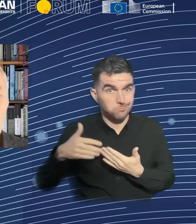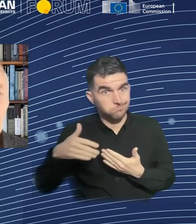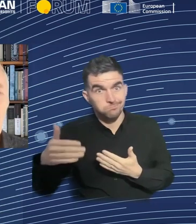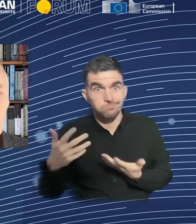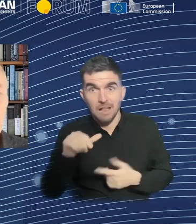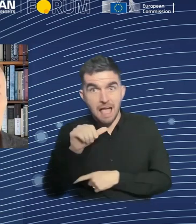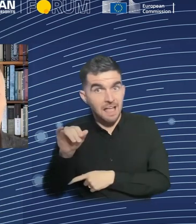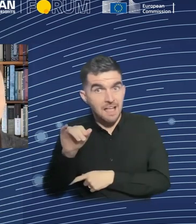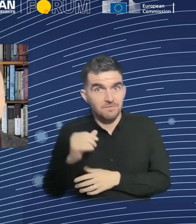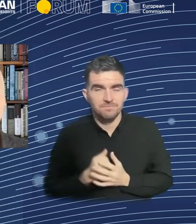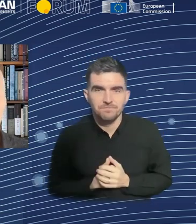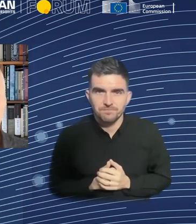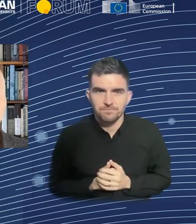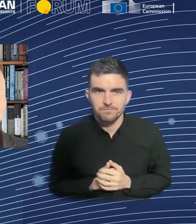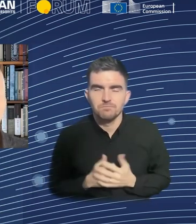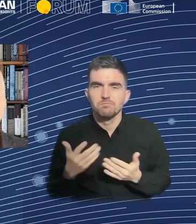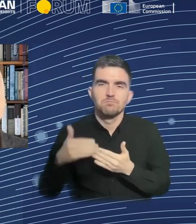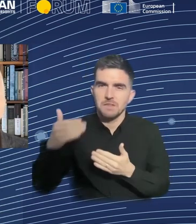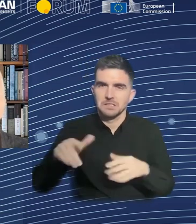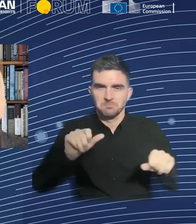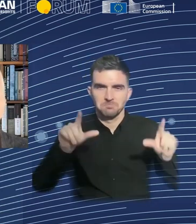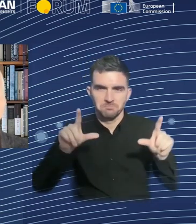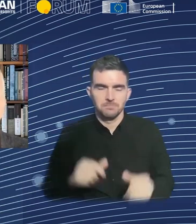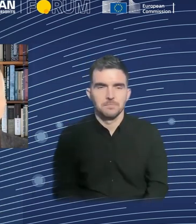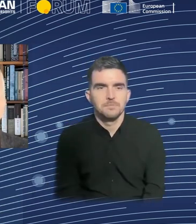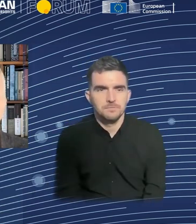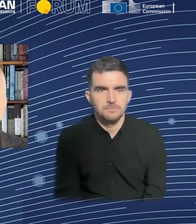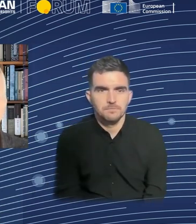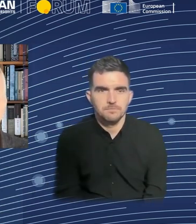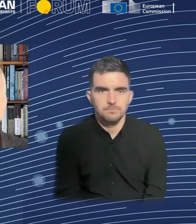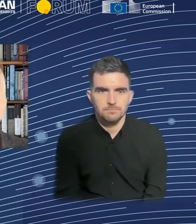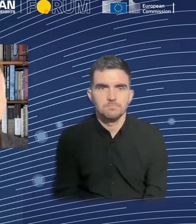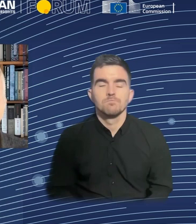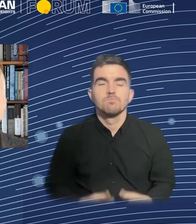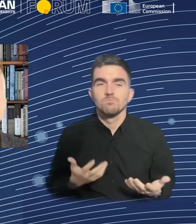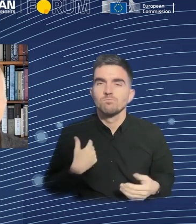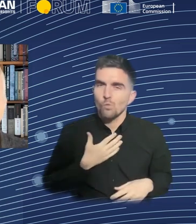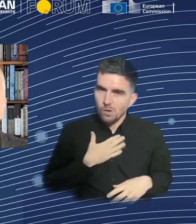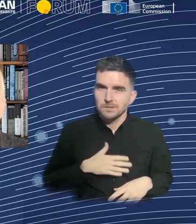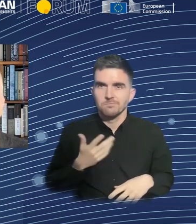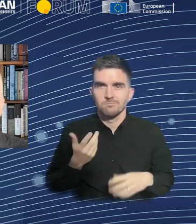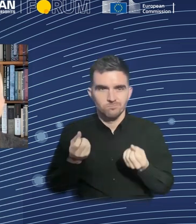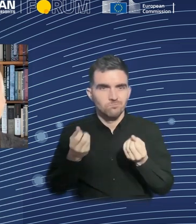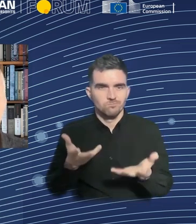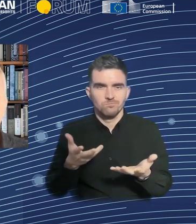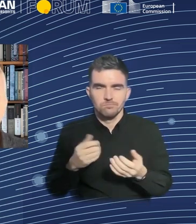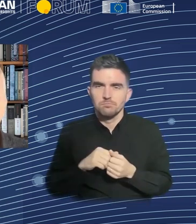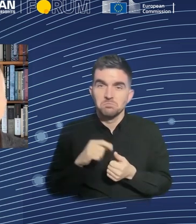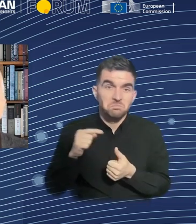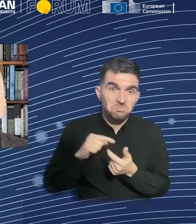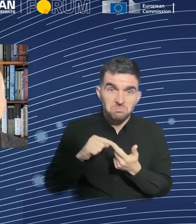So here, I want to bring up one of the things that Mariana, who's an Italian economist working in London,